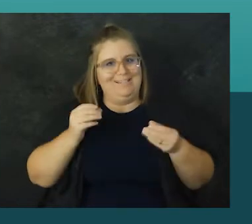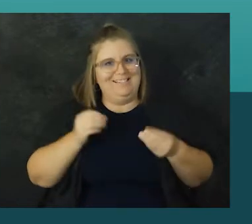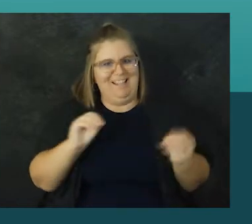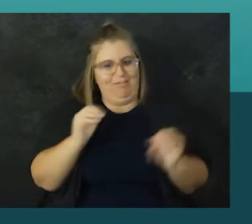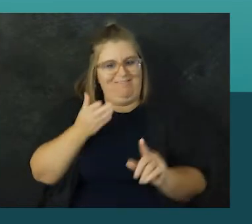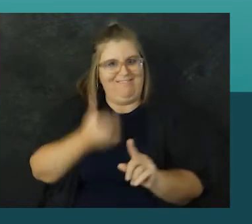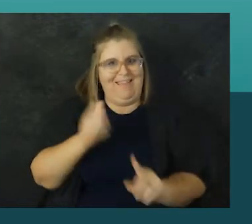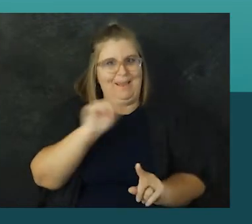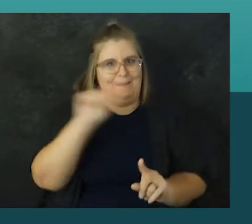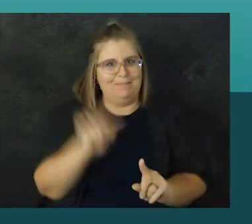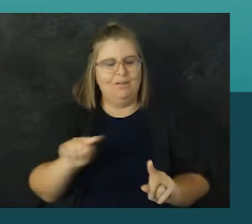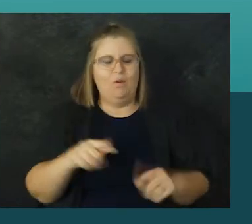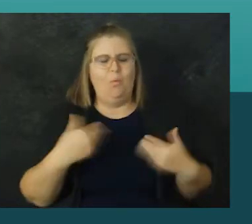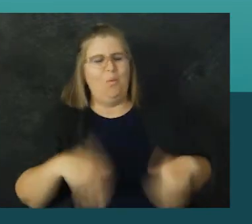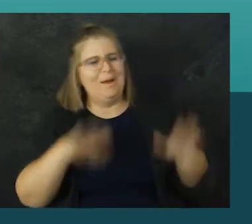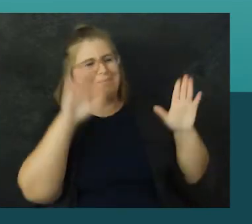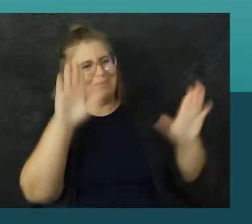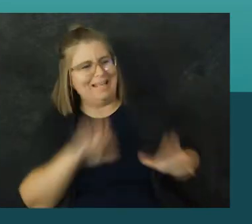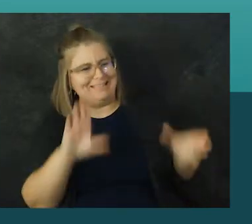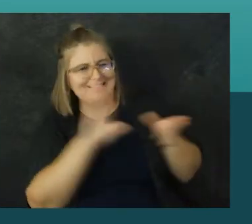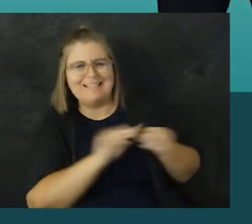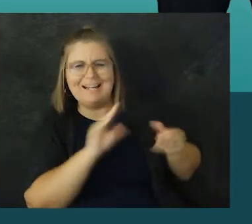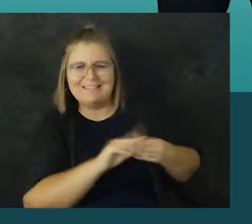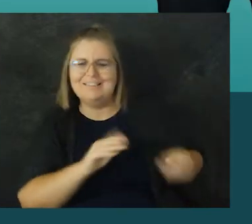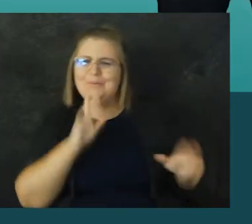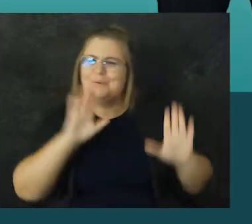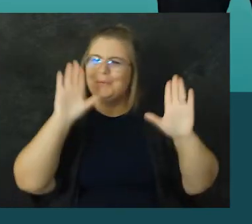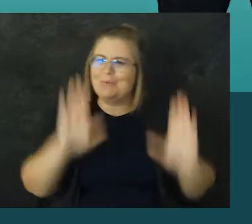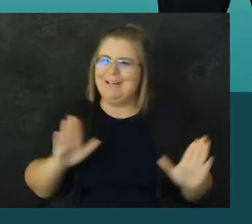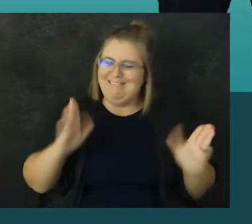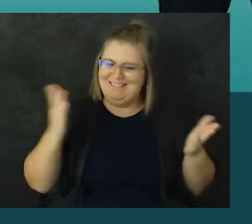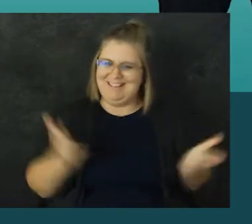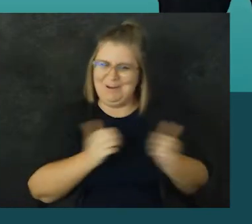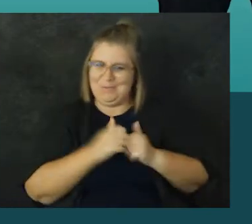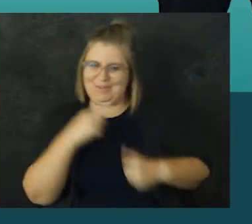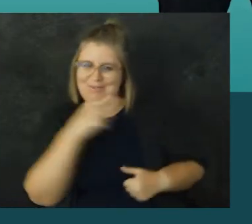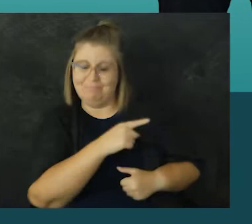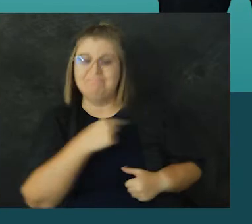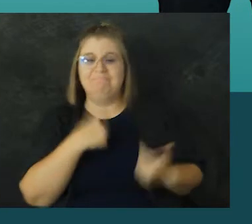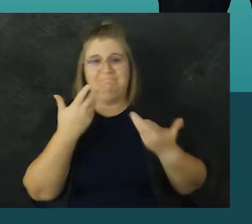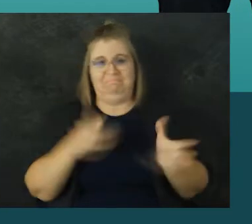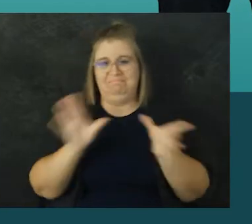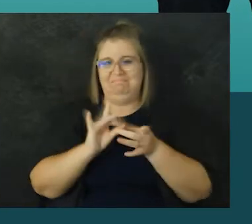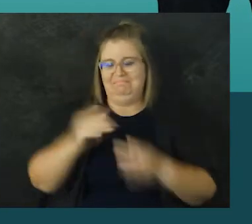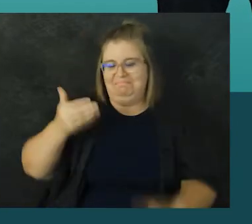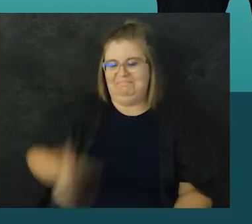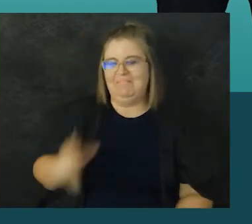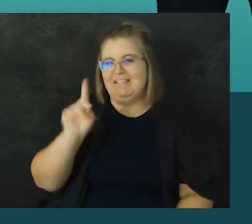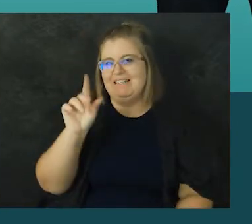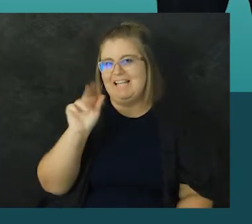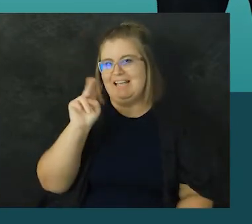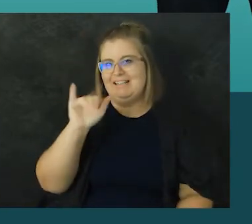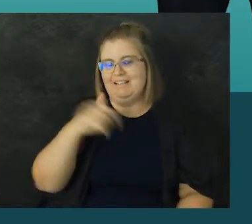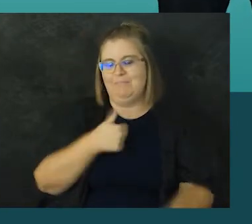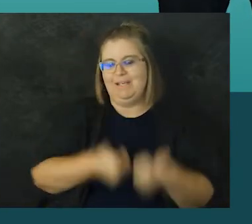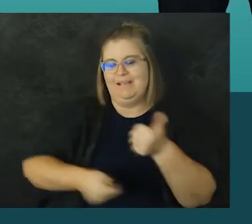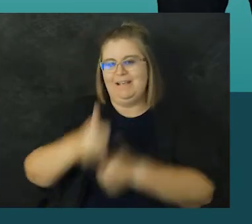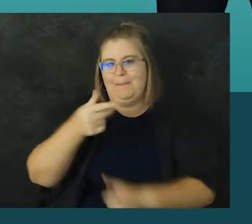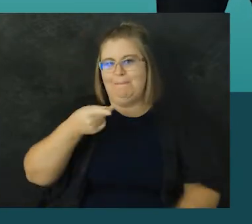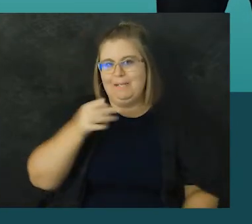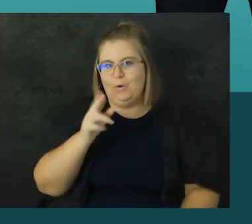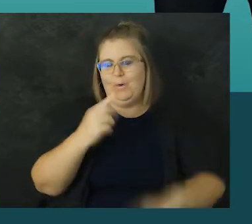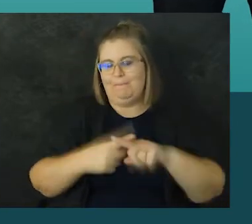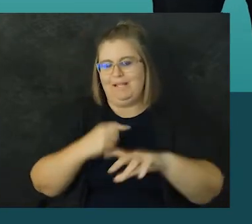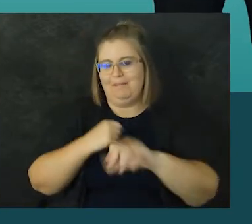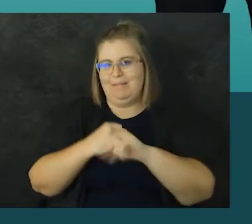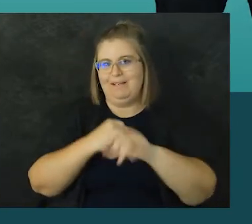economic empowerment of Black-owned sellers on Amazon. That's an amazing testimony, Anthony. It's great to be here with you. As I stated before,